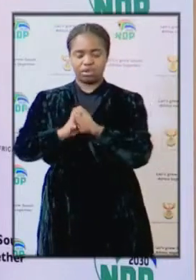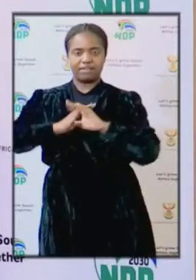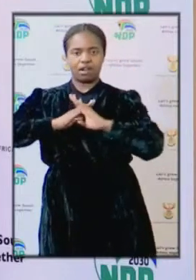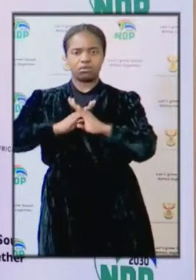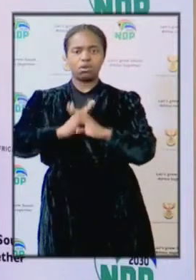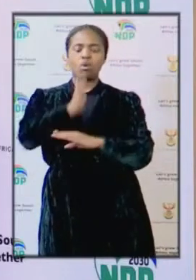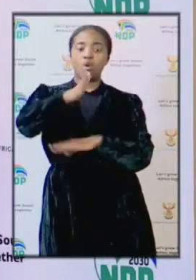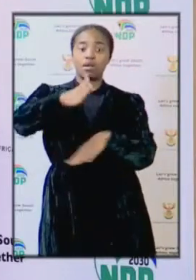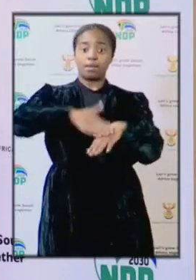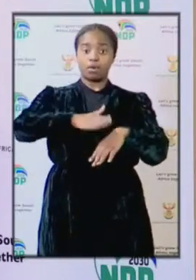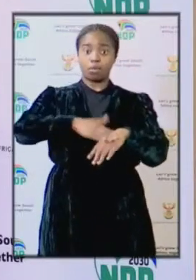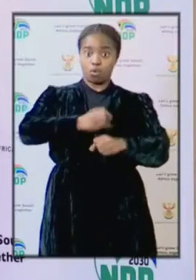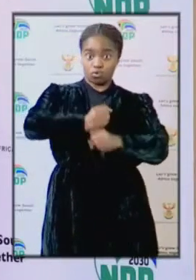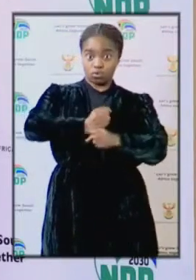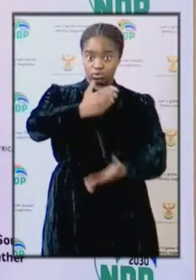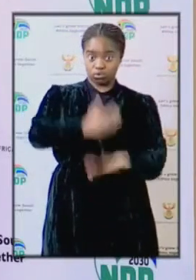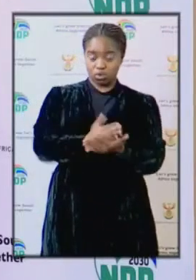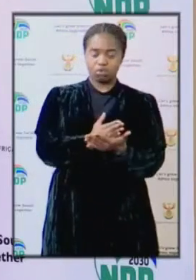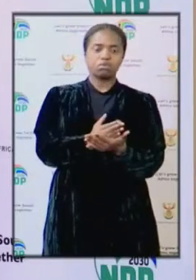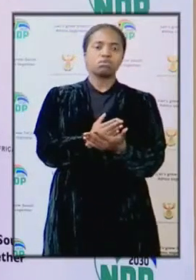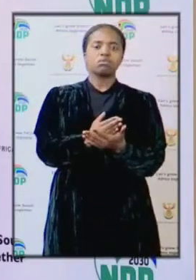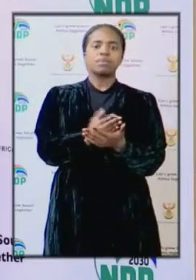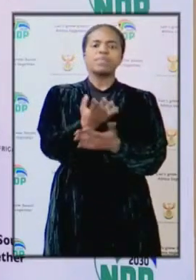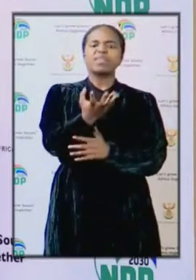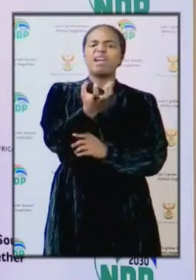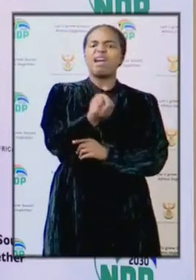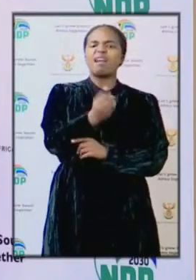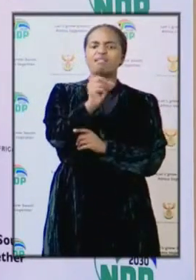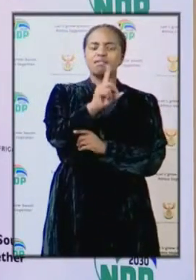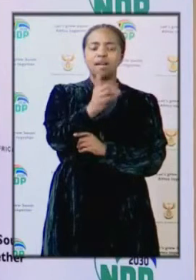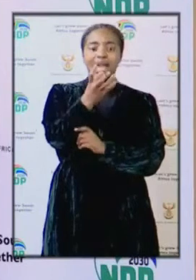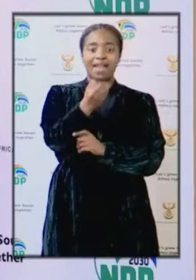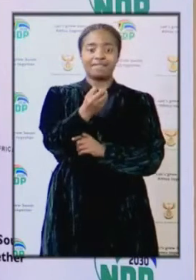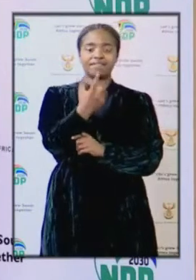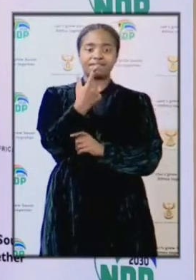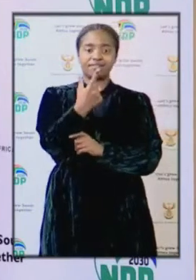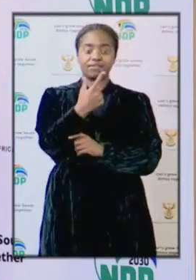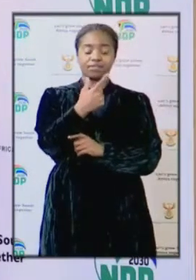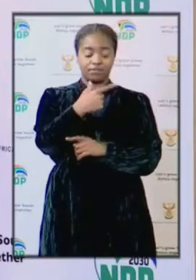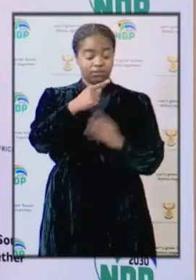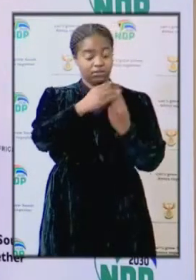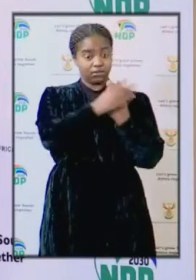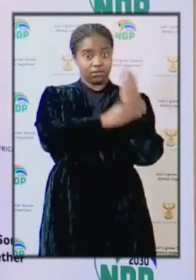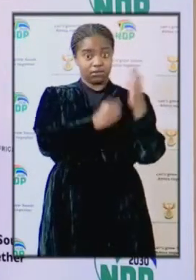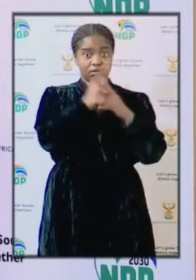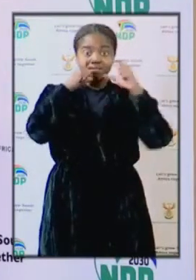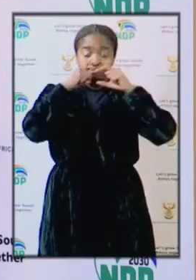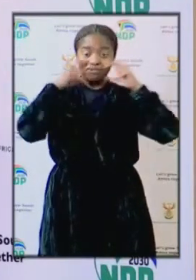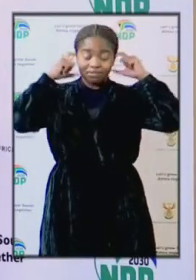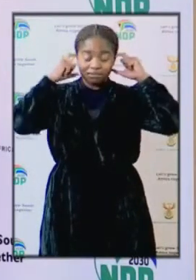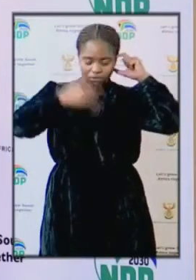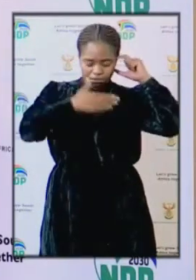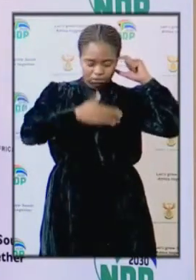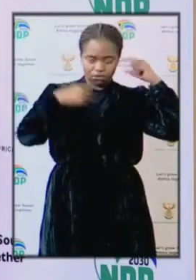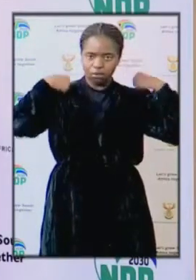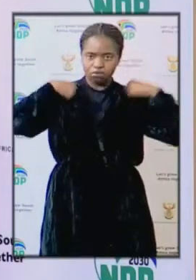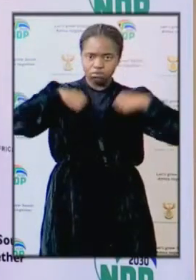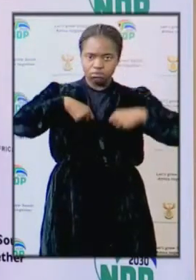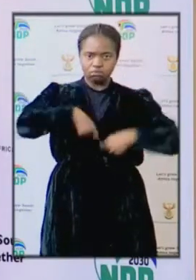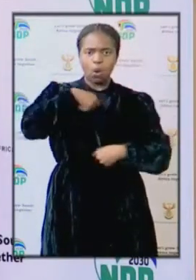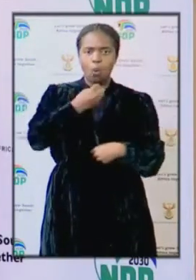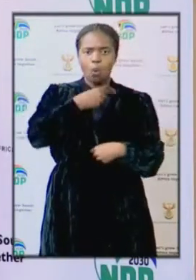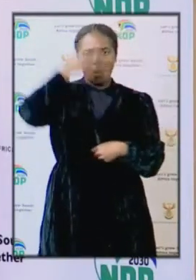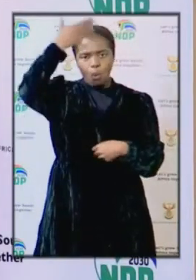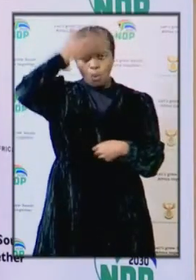making further provision to ensure that they also receive personal protective equipment and this will